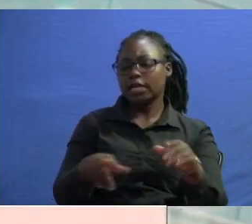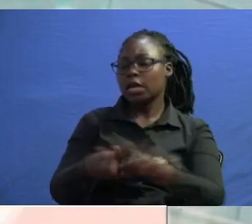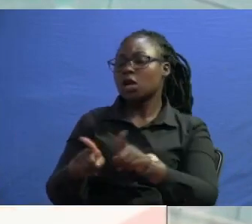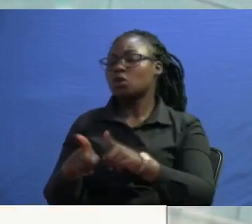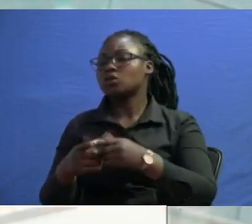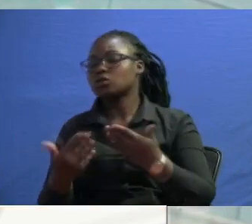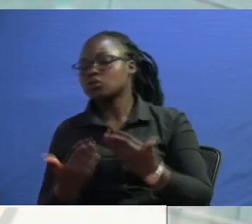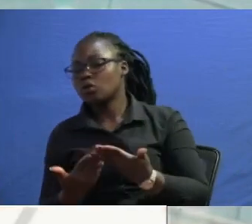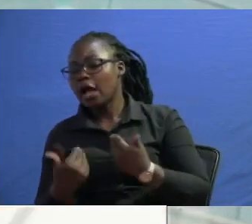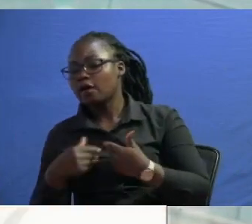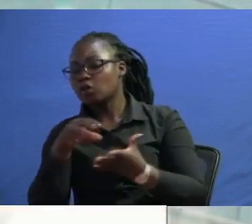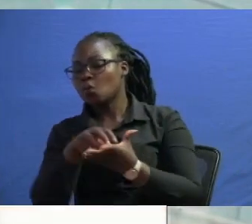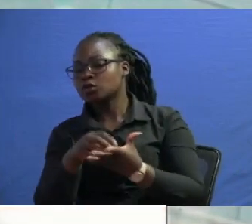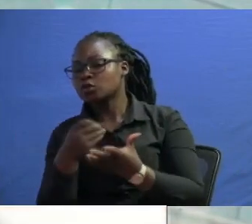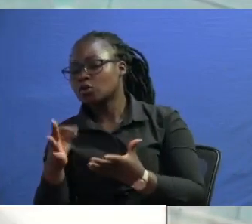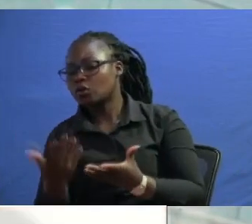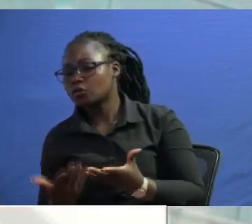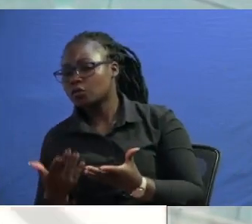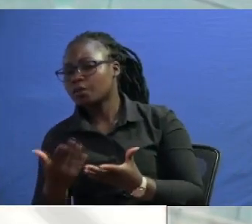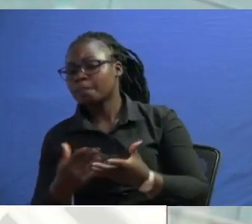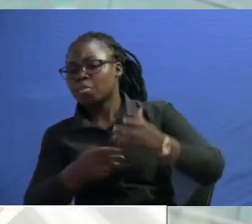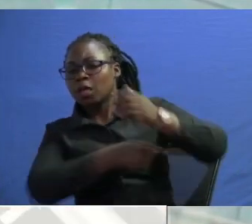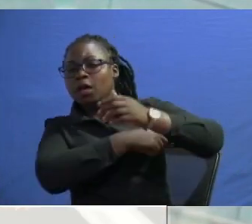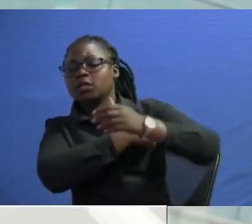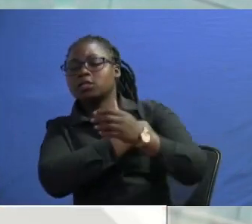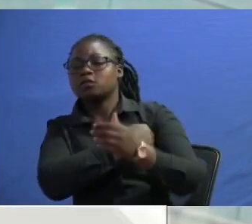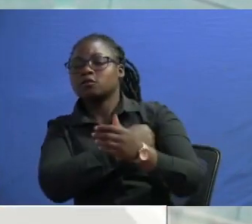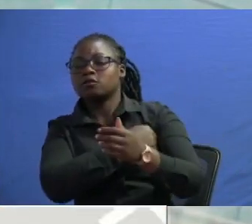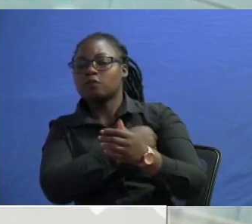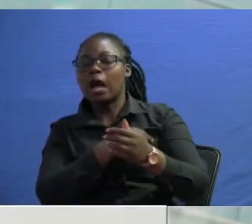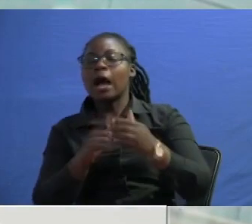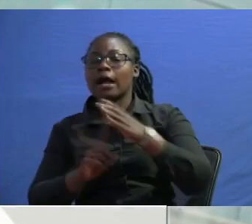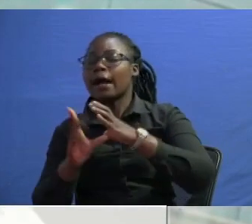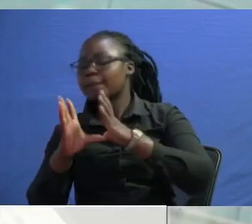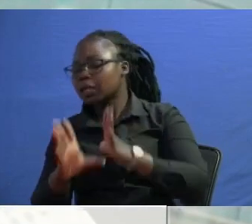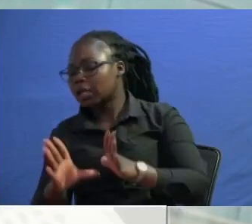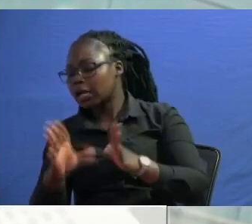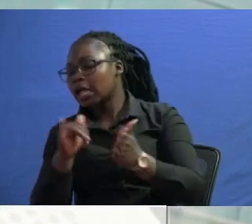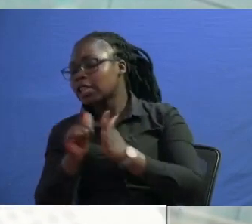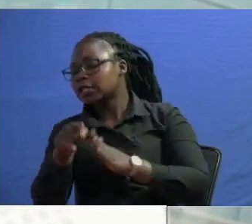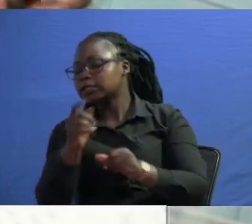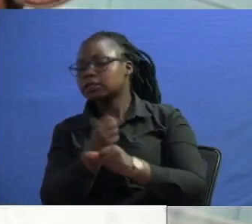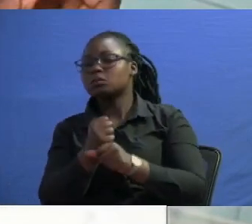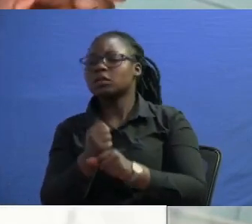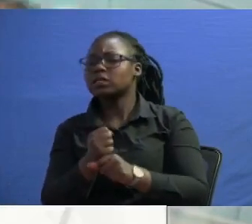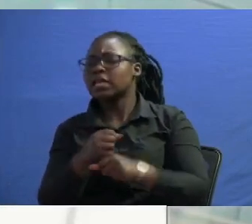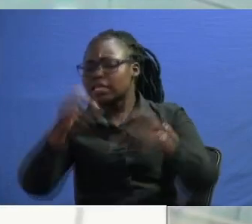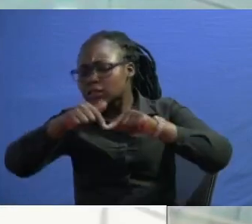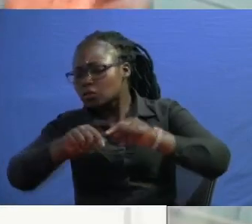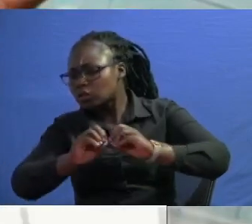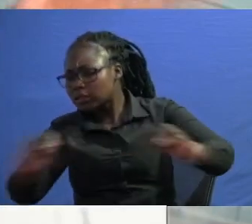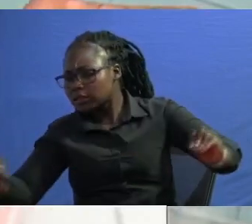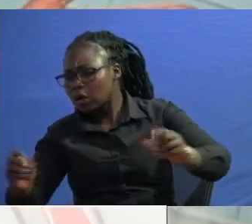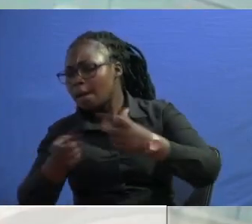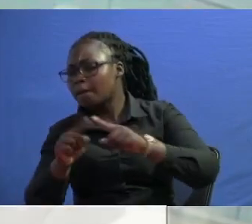authenticating position of the chief uh prime cabinet and that one which is being created is not even the current one this one